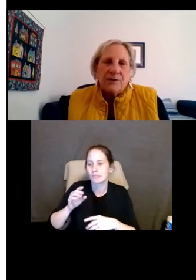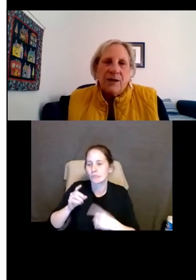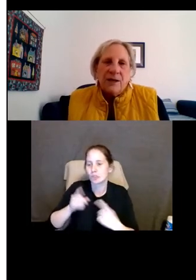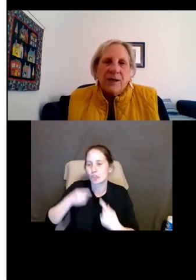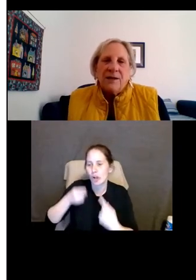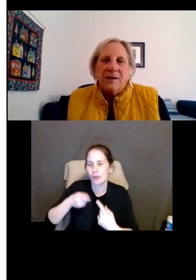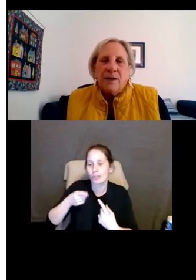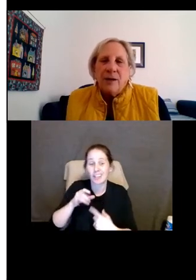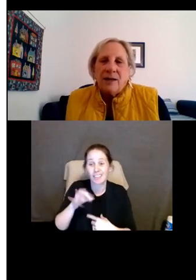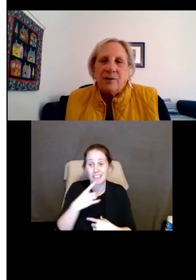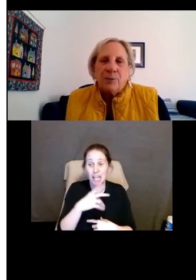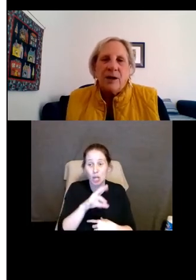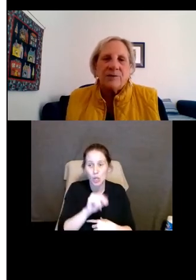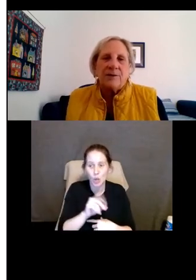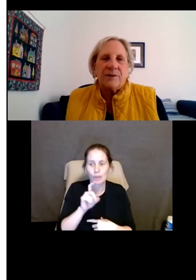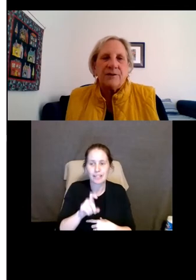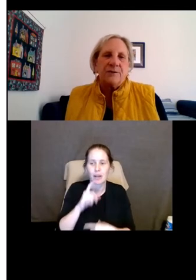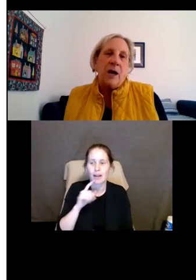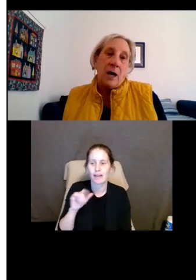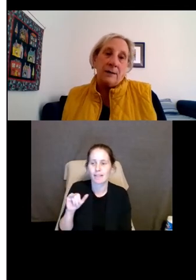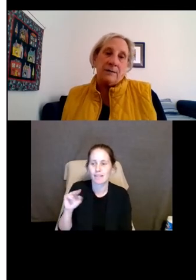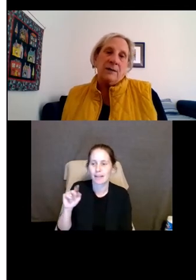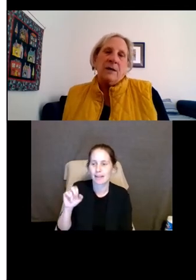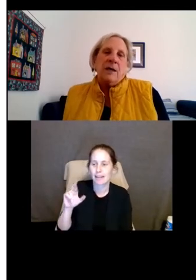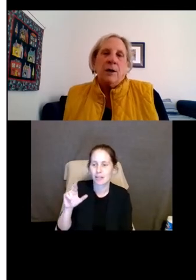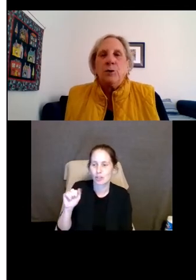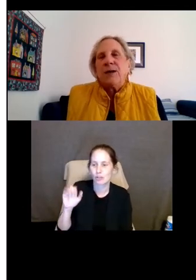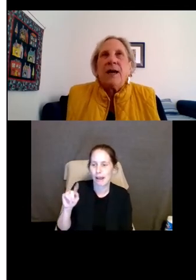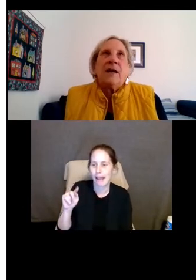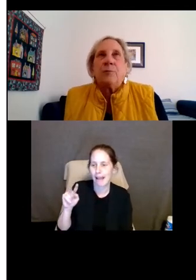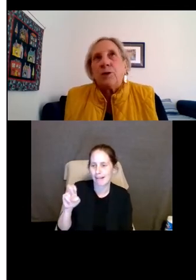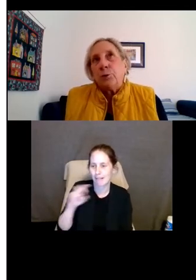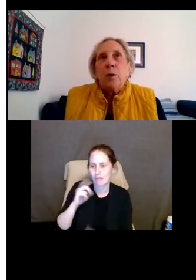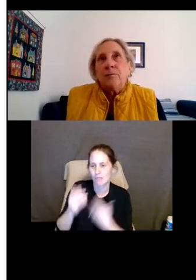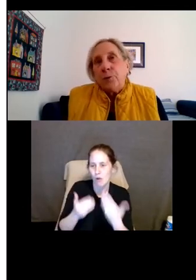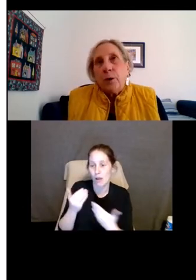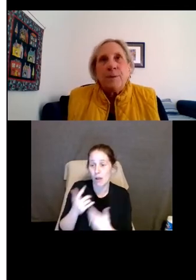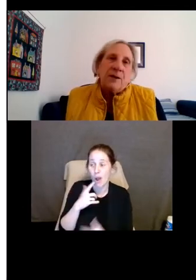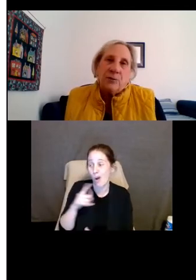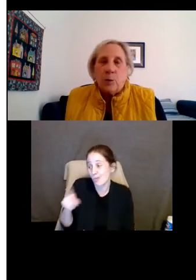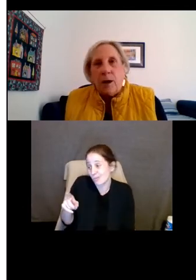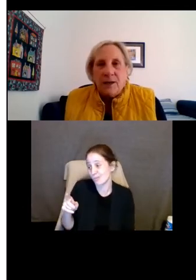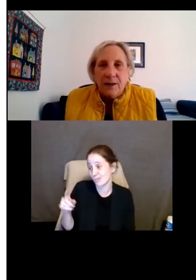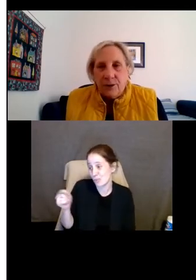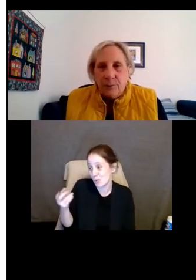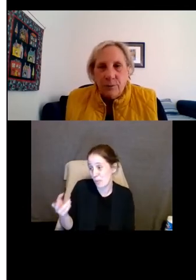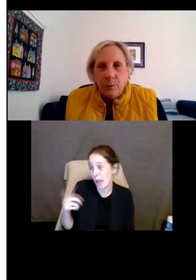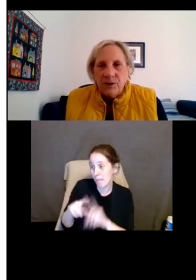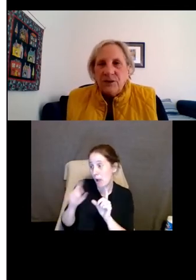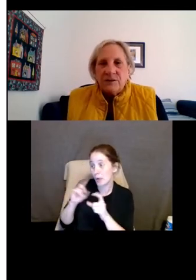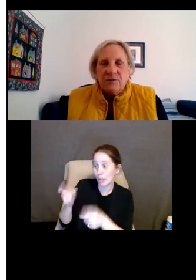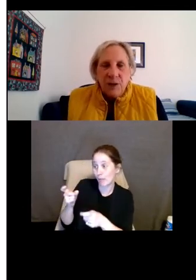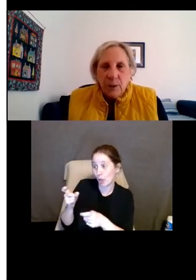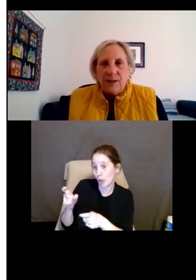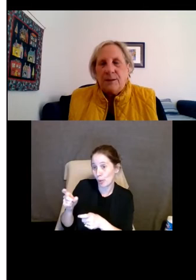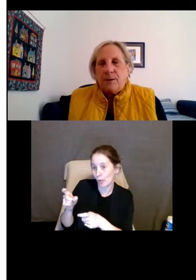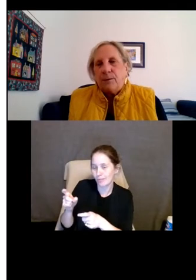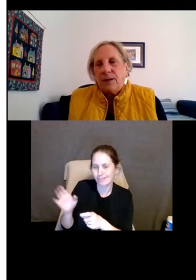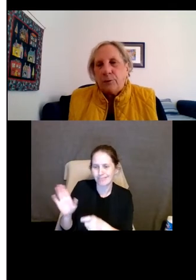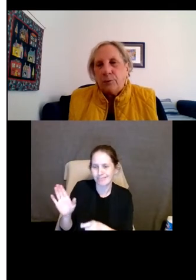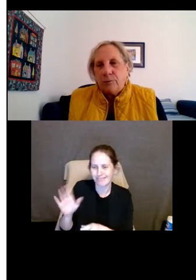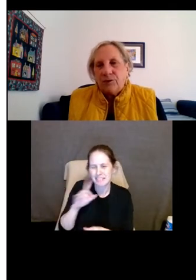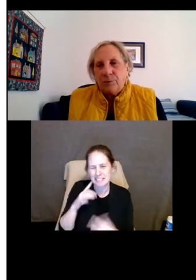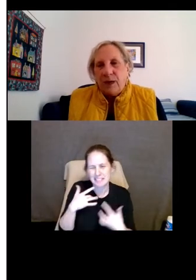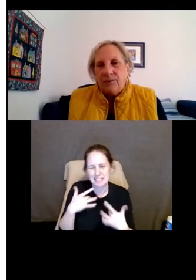process and an interactive process is not you can't have what you want for, but here's what I'll give you, which is very